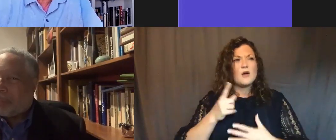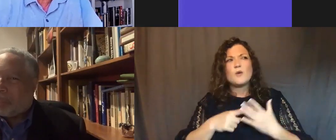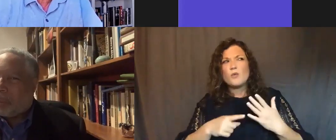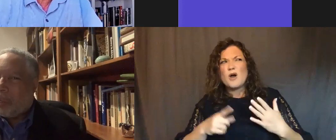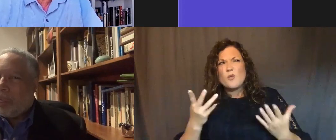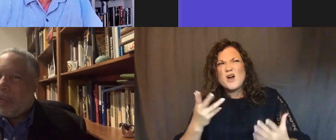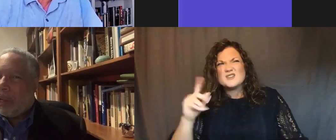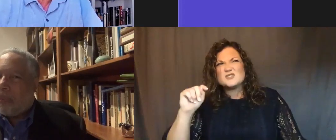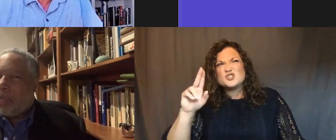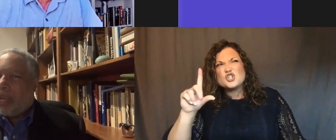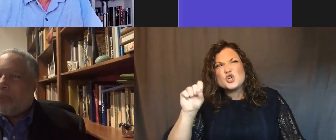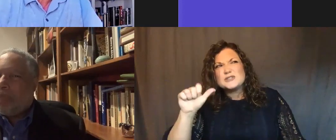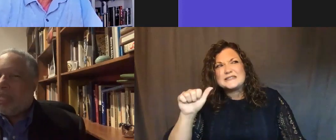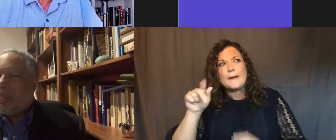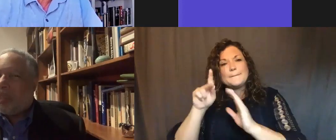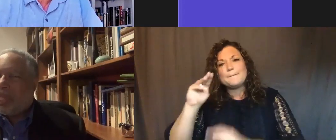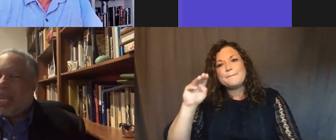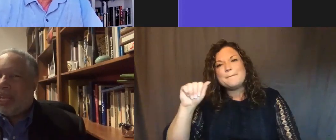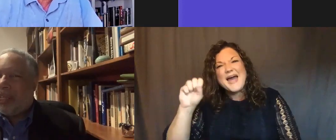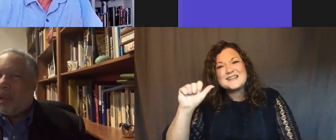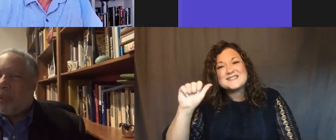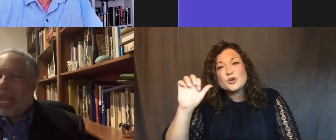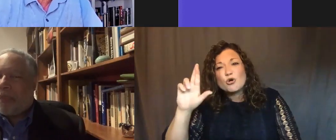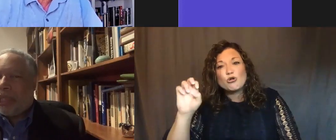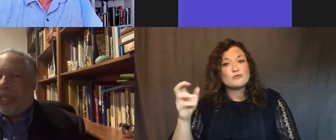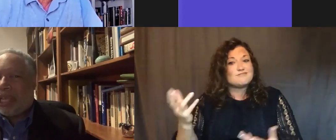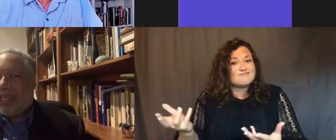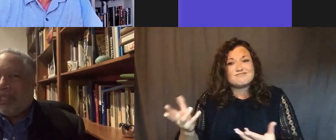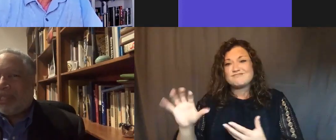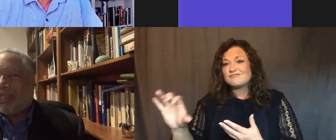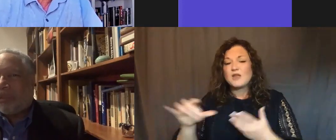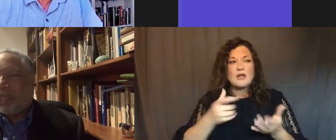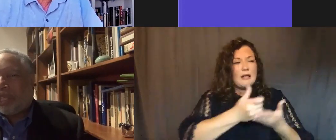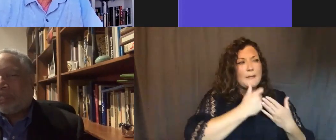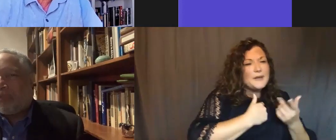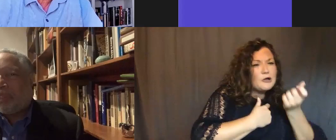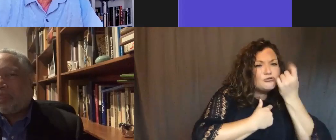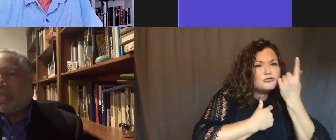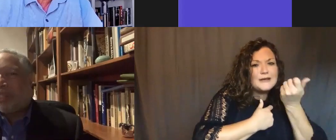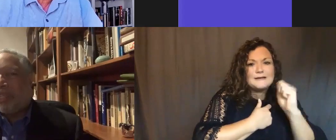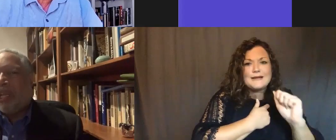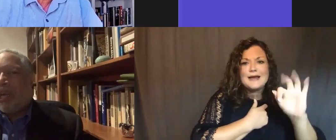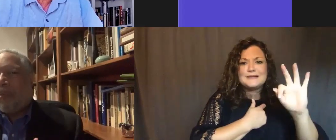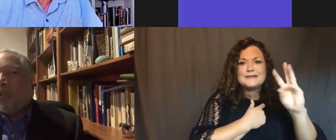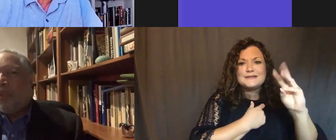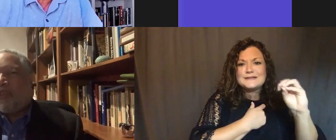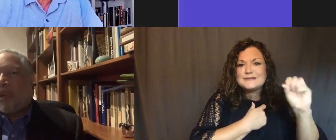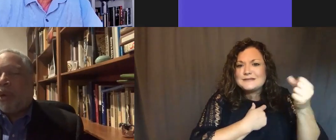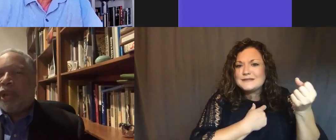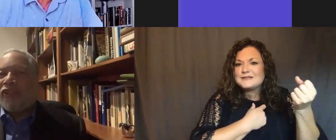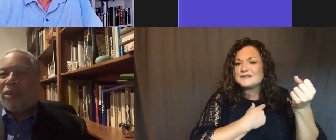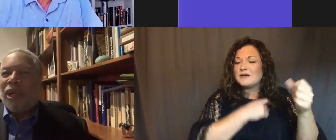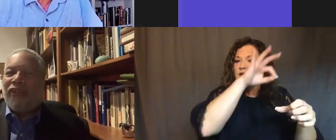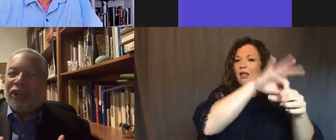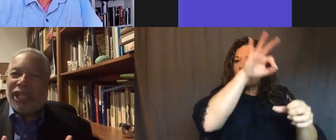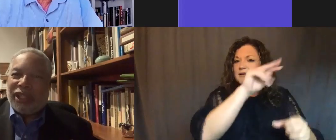massacre? Help me understand what happened in the 1960s with the election of Richard Nixon and a movement from